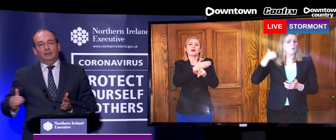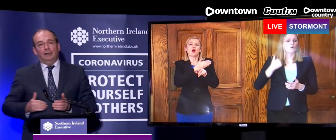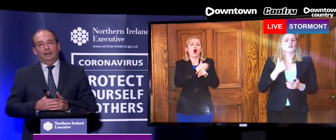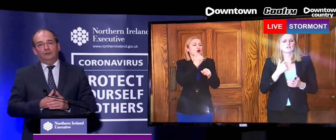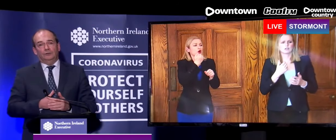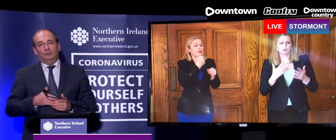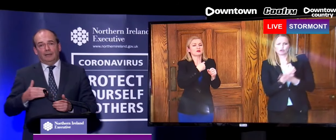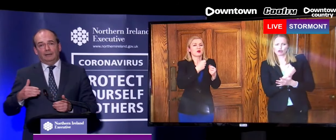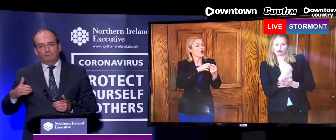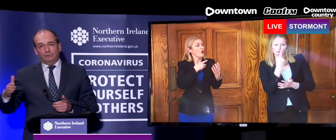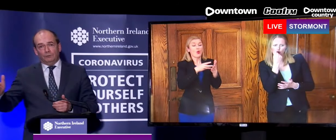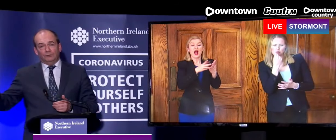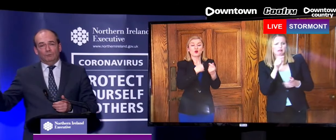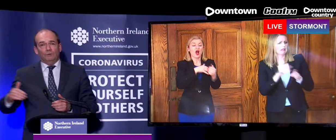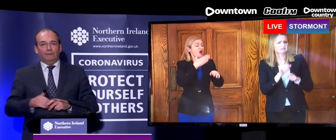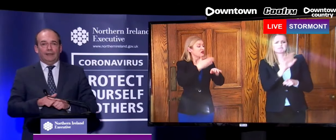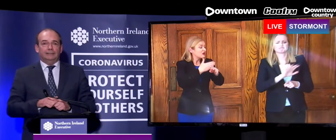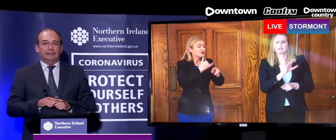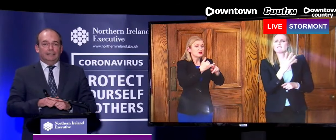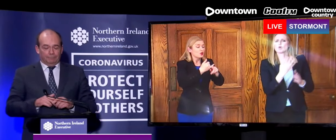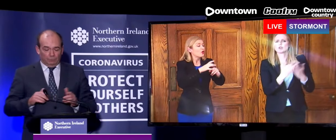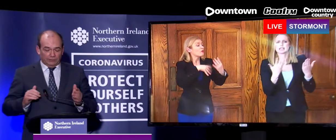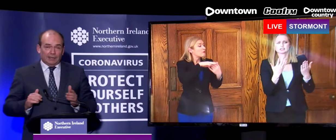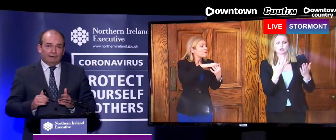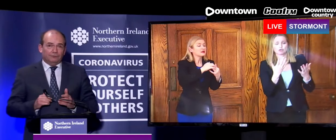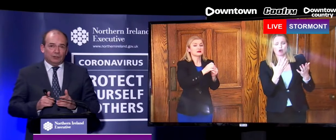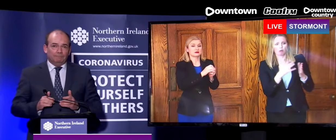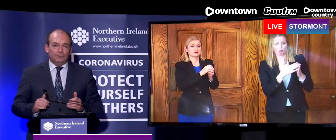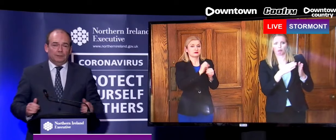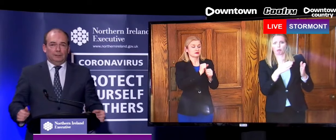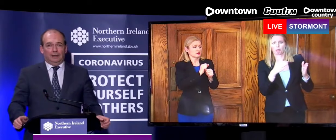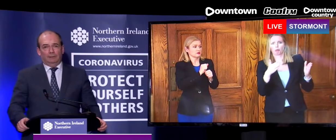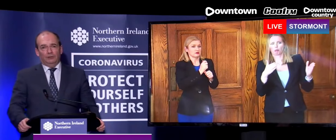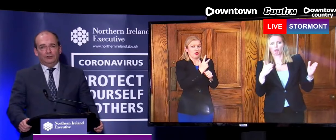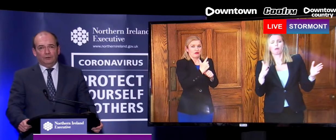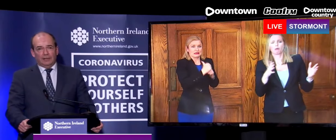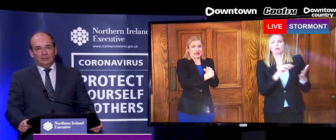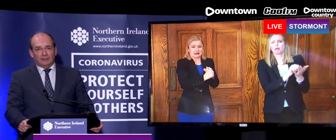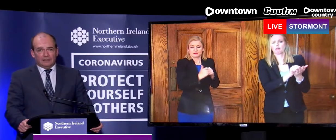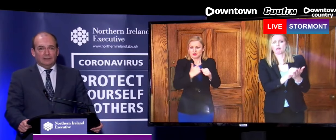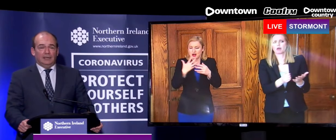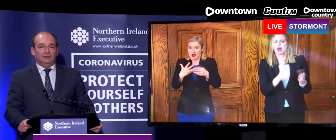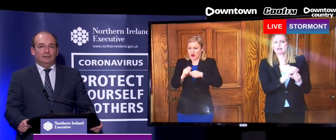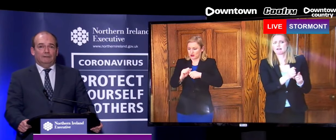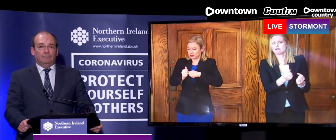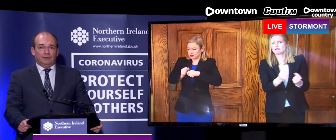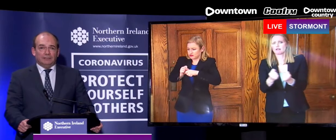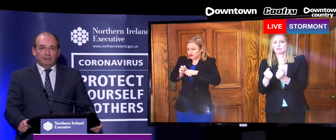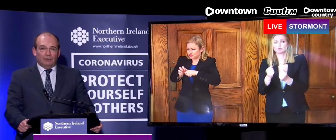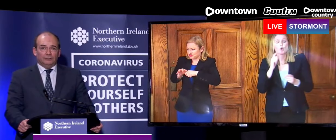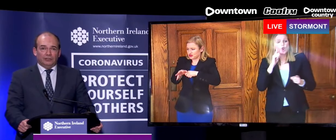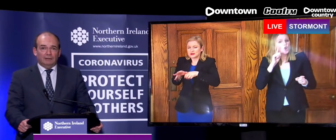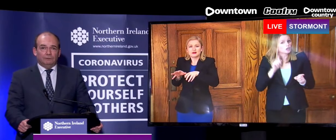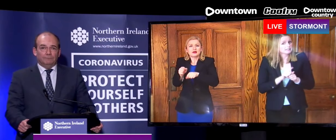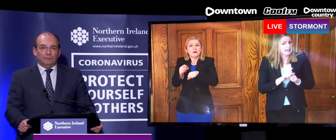out to more than that. We have some emerging trends that that's the case, but